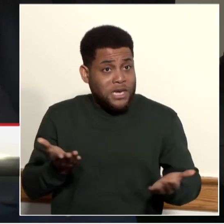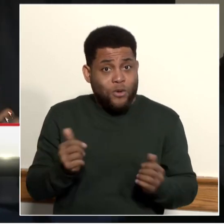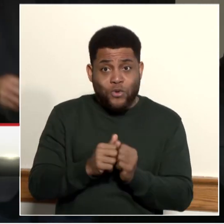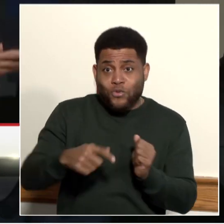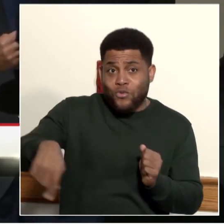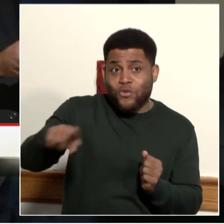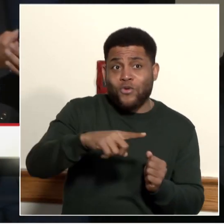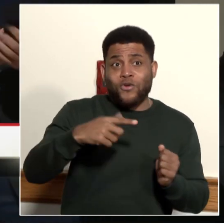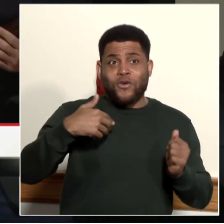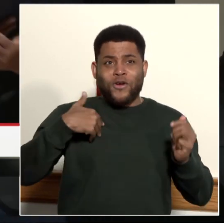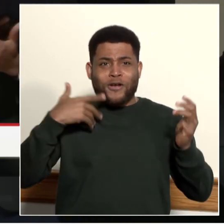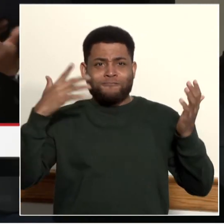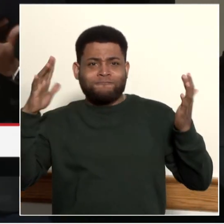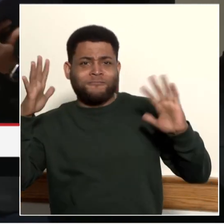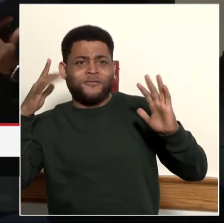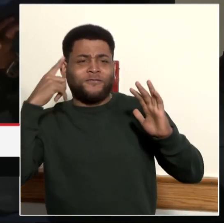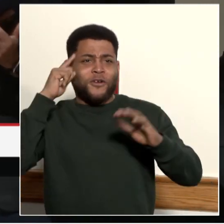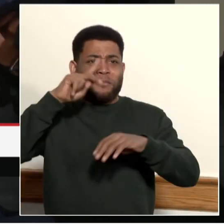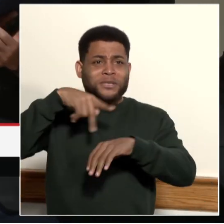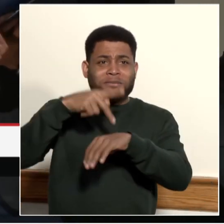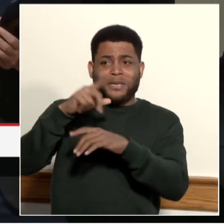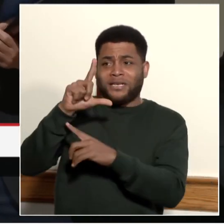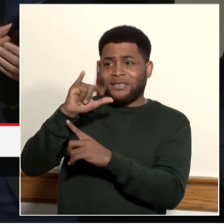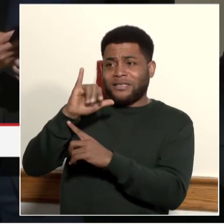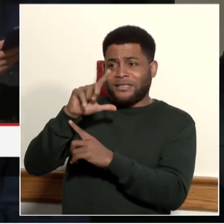Thank you so much, Principal Lyles.